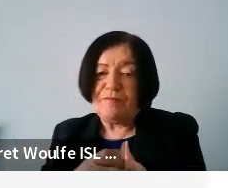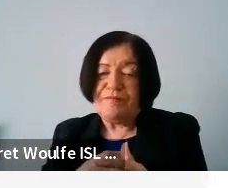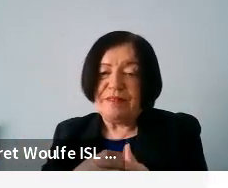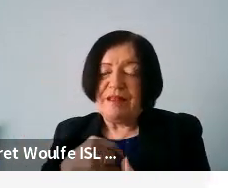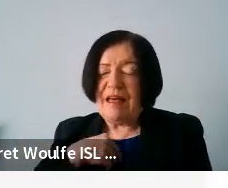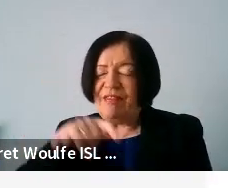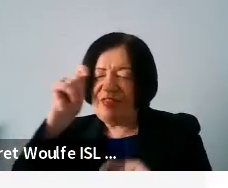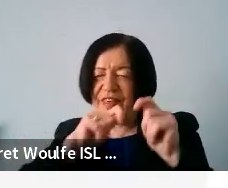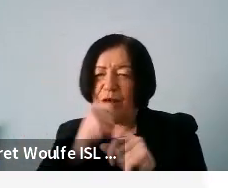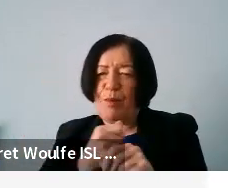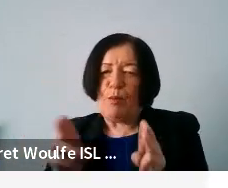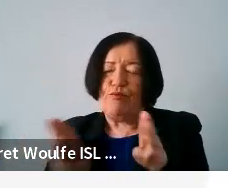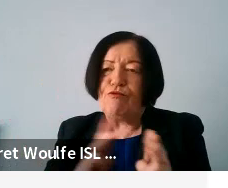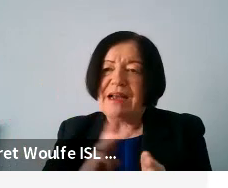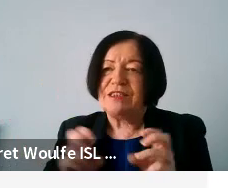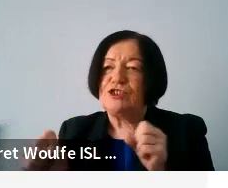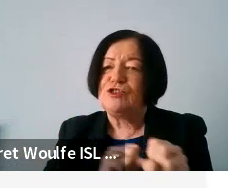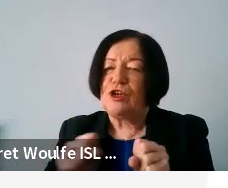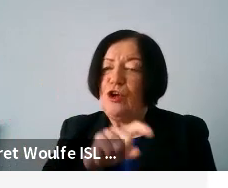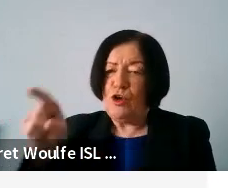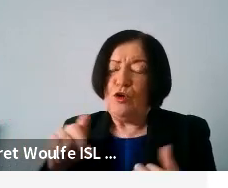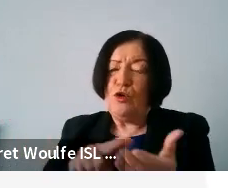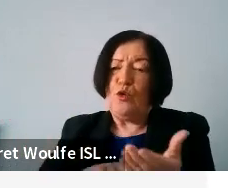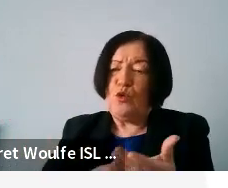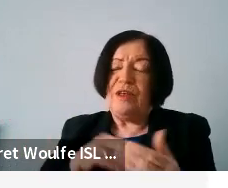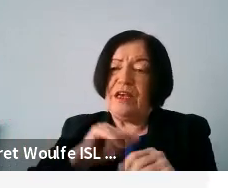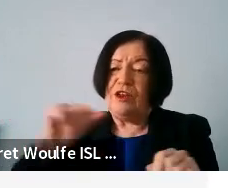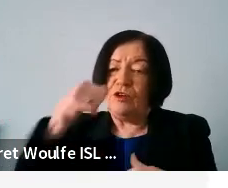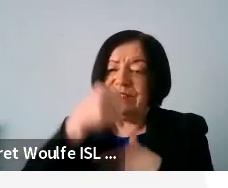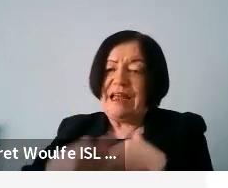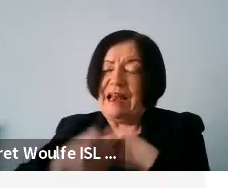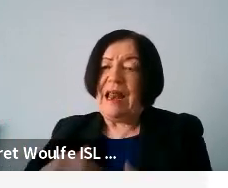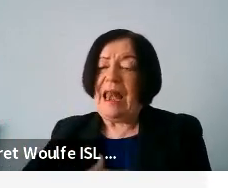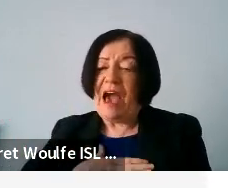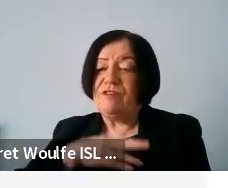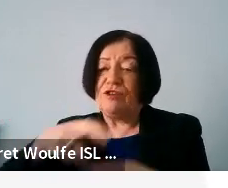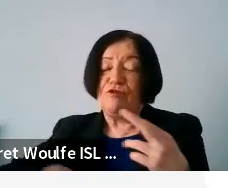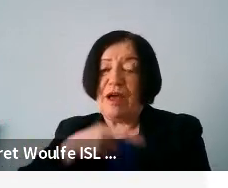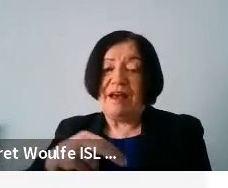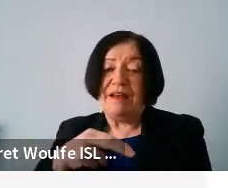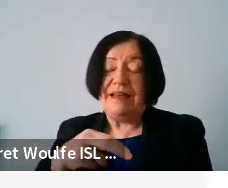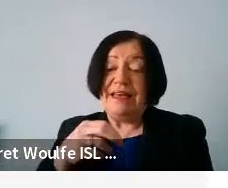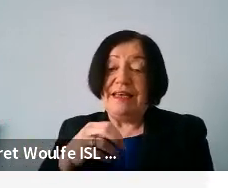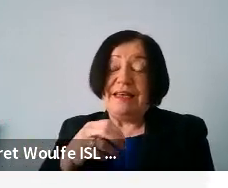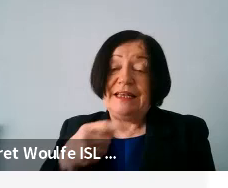really think about practical services that you use also in your daily life around the e-finance.